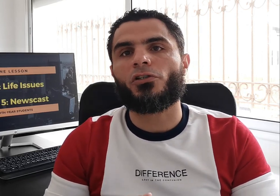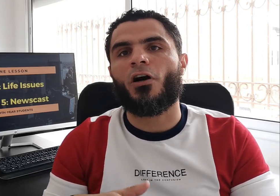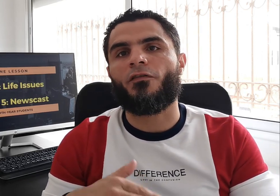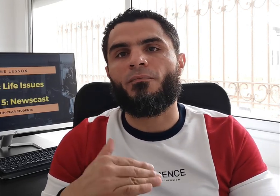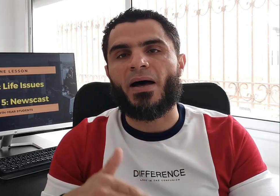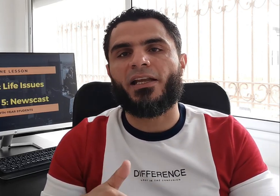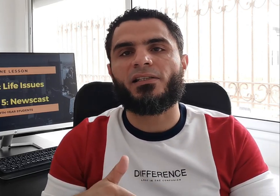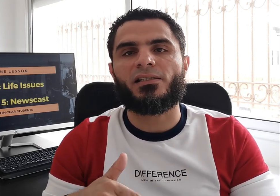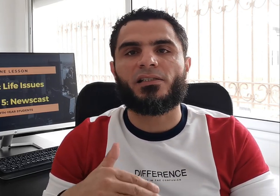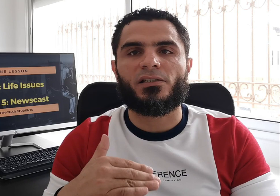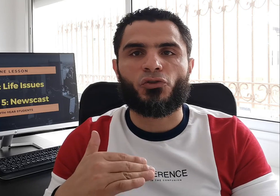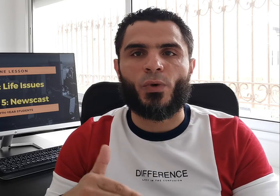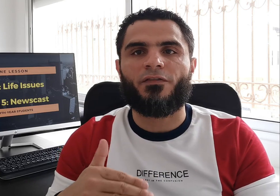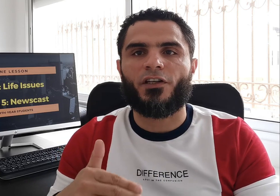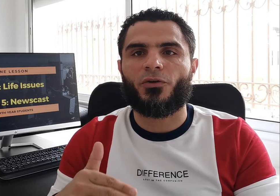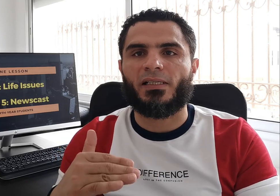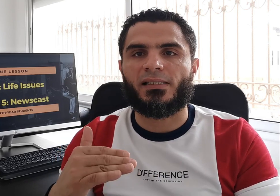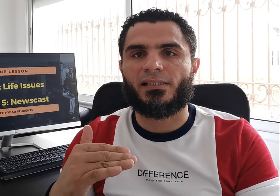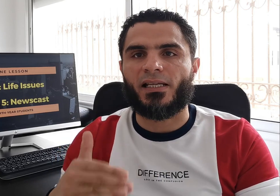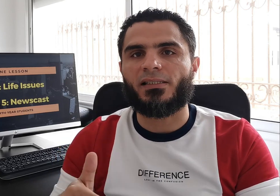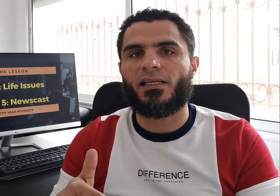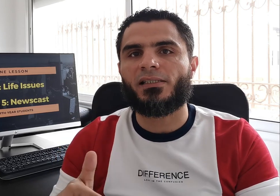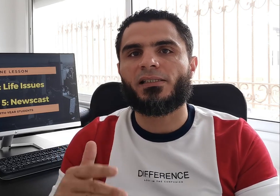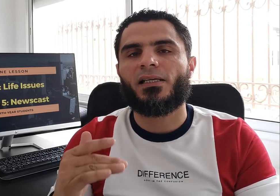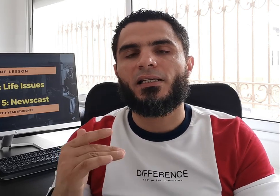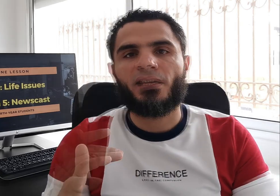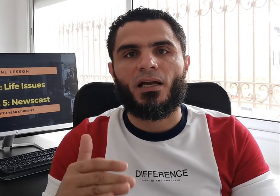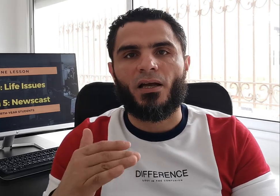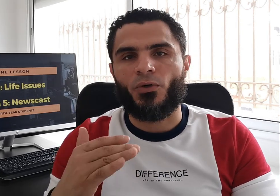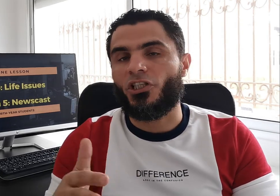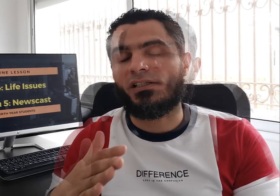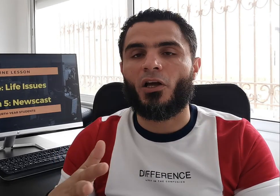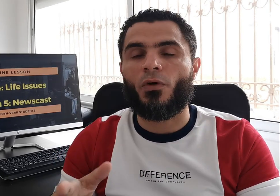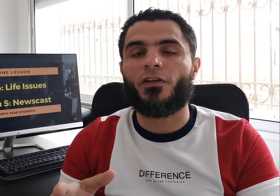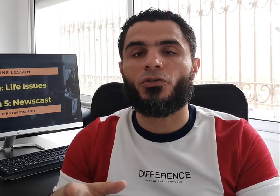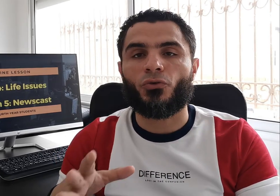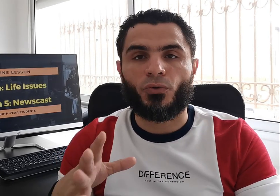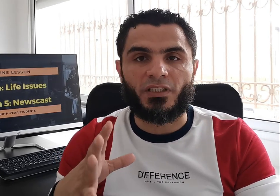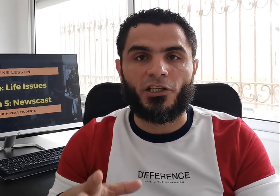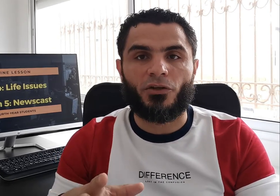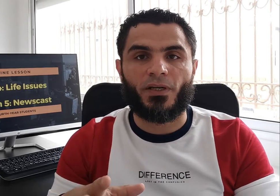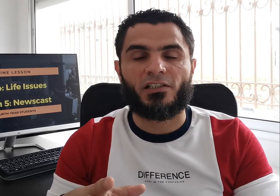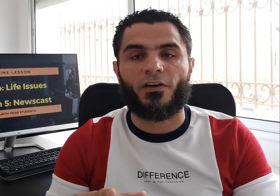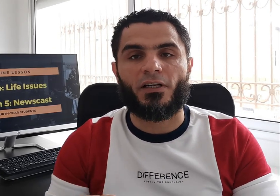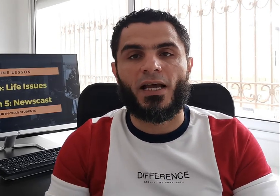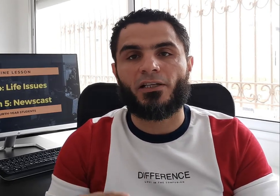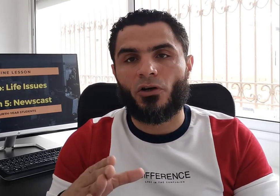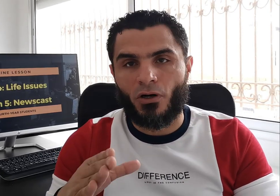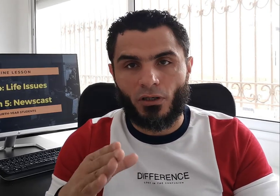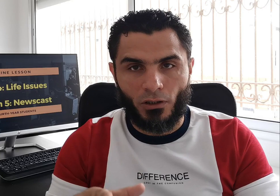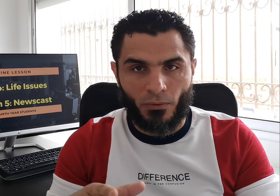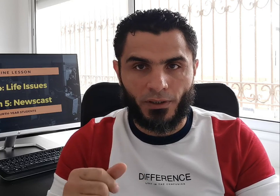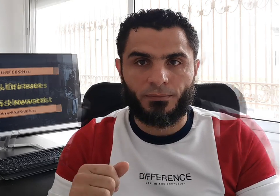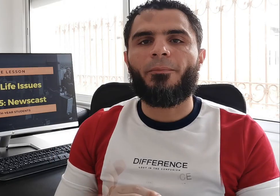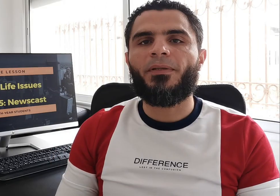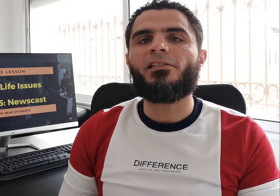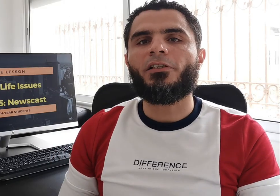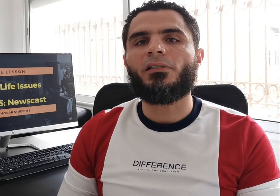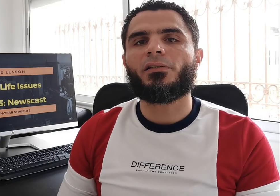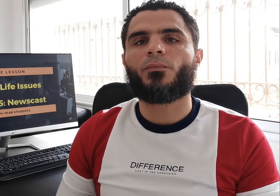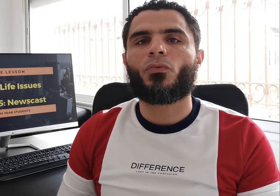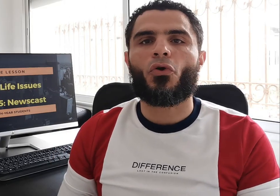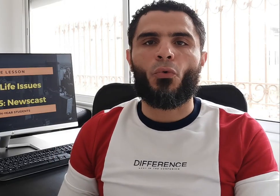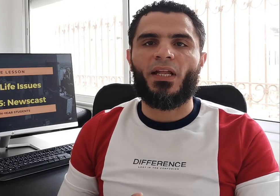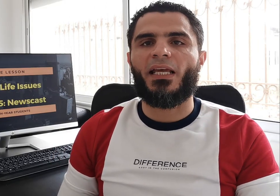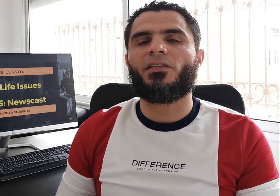temperatures of minus 12 degrees Celsius, which is equivalent to 10 degrees Fahrenheit or lower. A